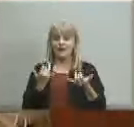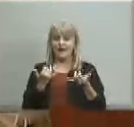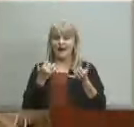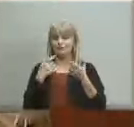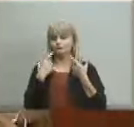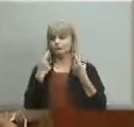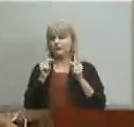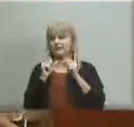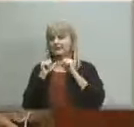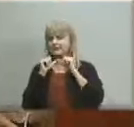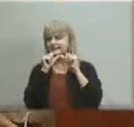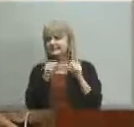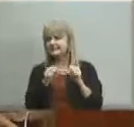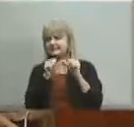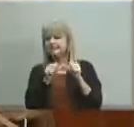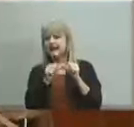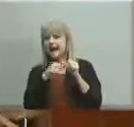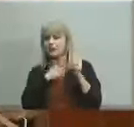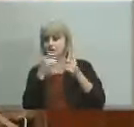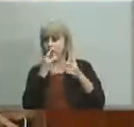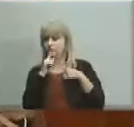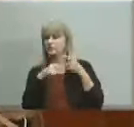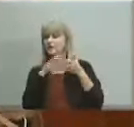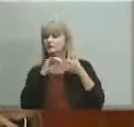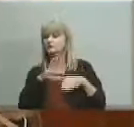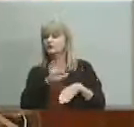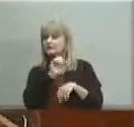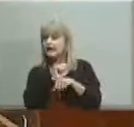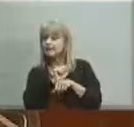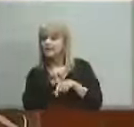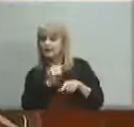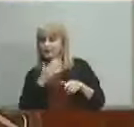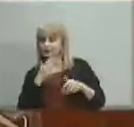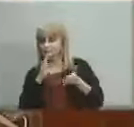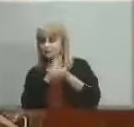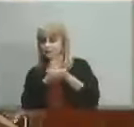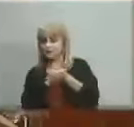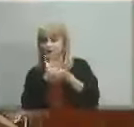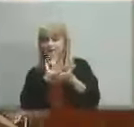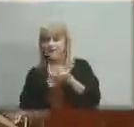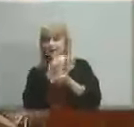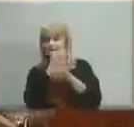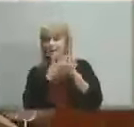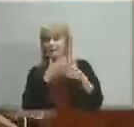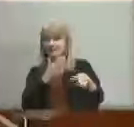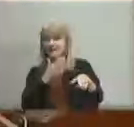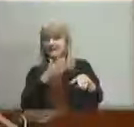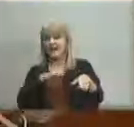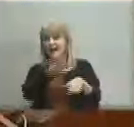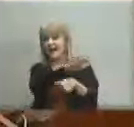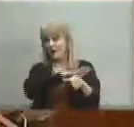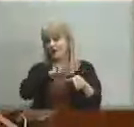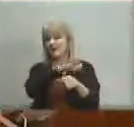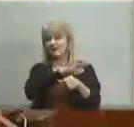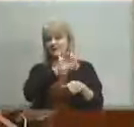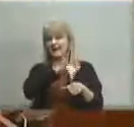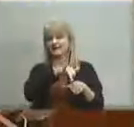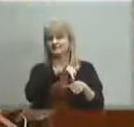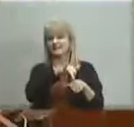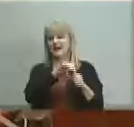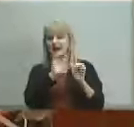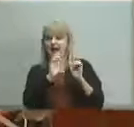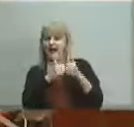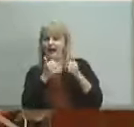consistent I was worried about student assignment I was worried about we have a school at this part of town or the other edge of town and how can we maintain